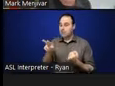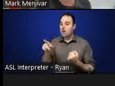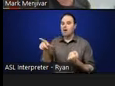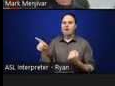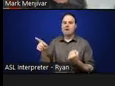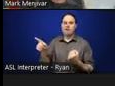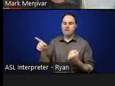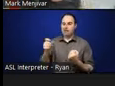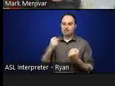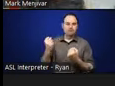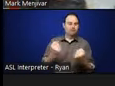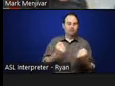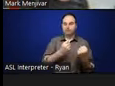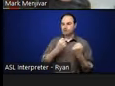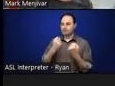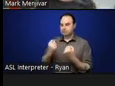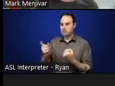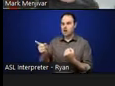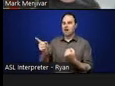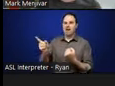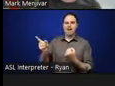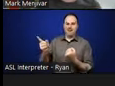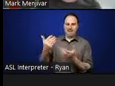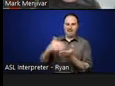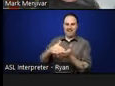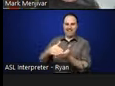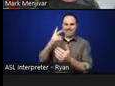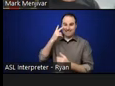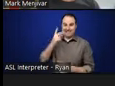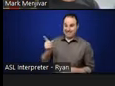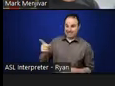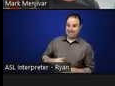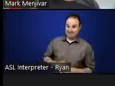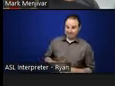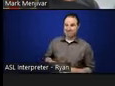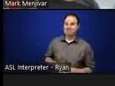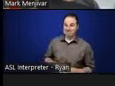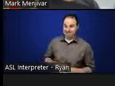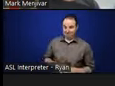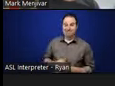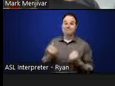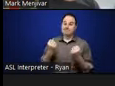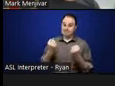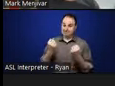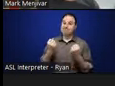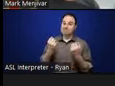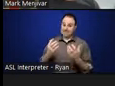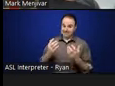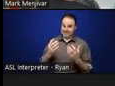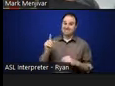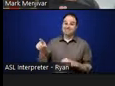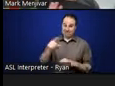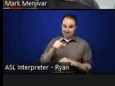learning that there was about 30 residents in this nursing home, most of them had been in the area for a long time. And so ended up